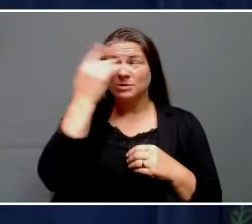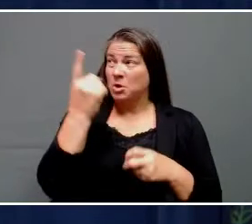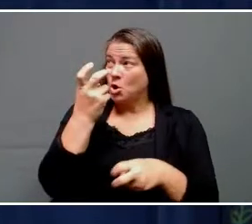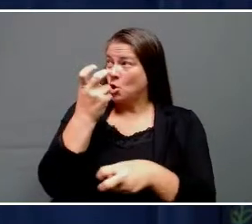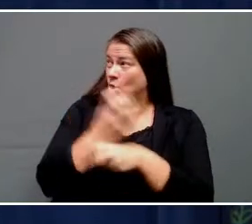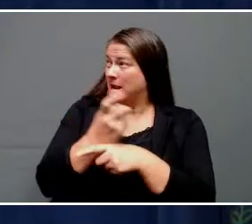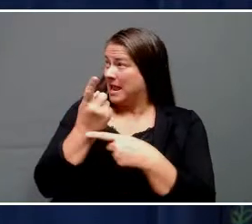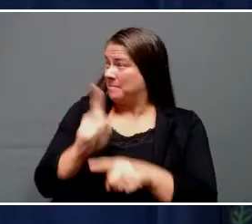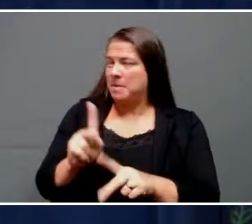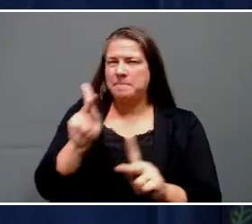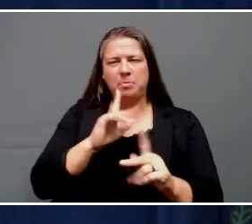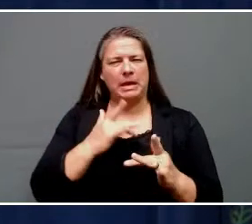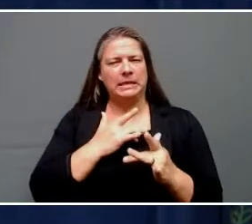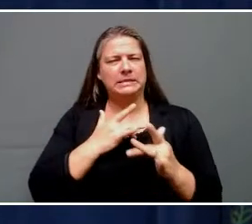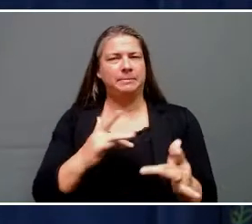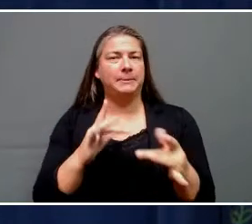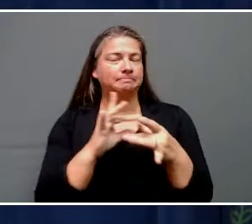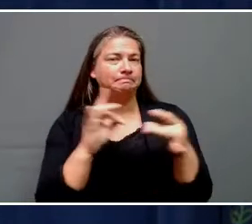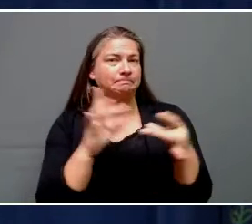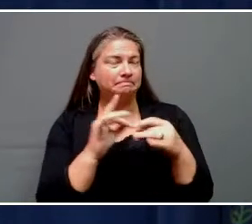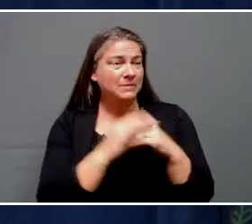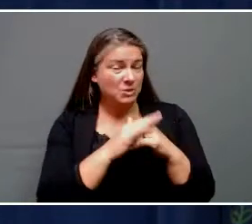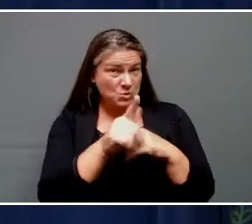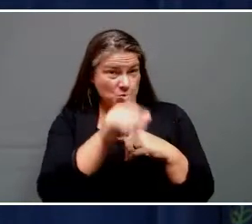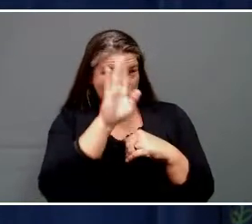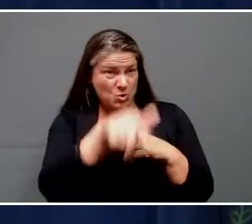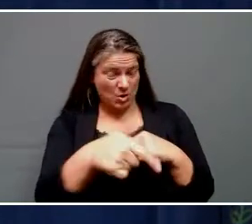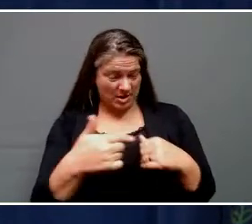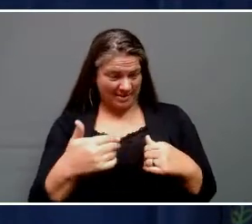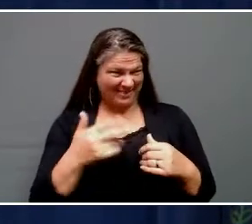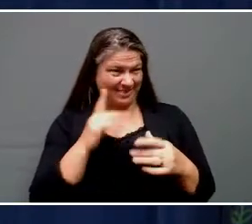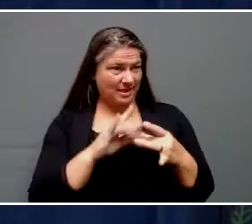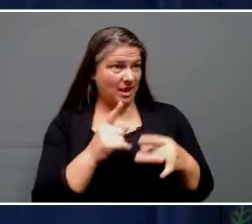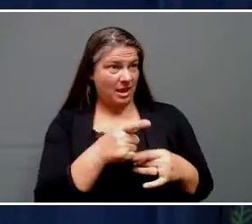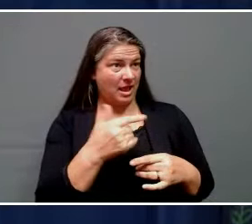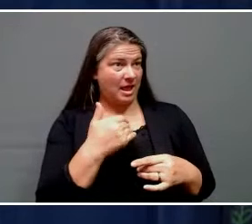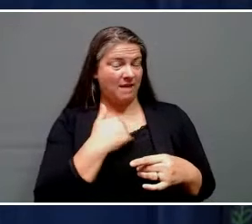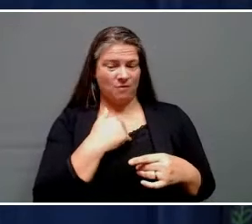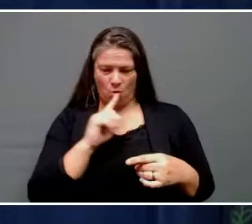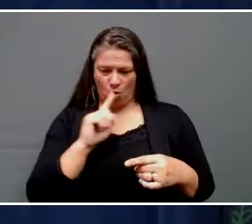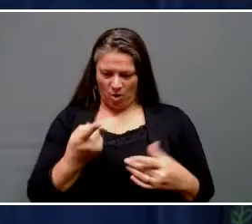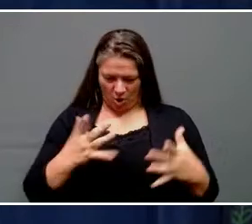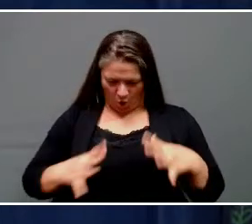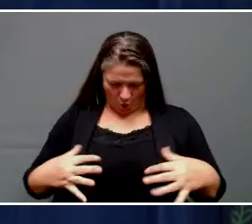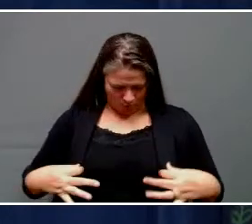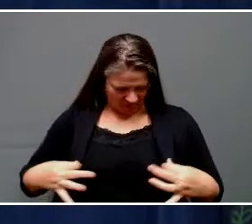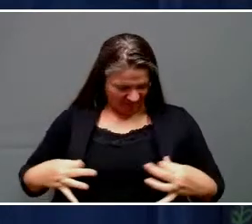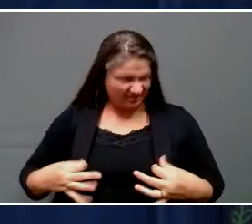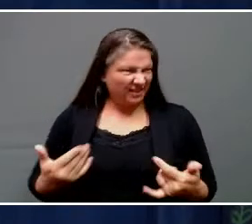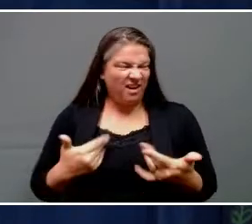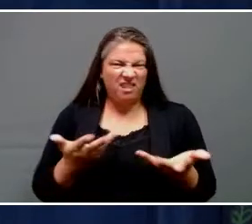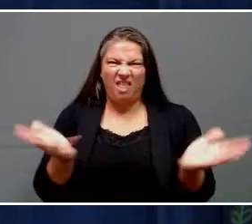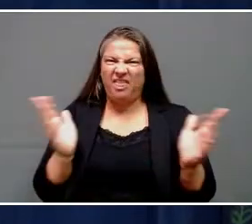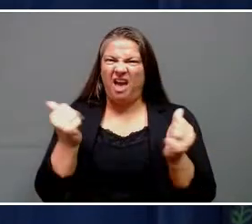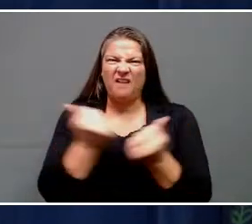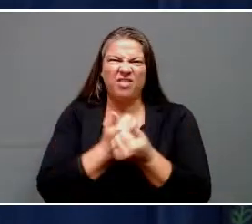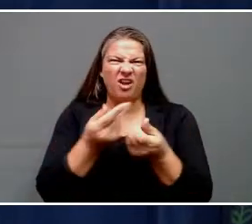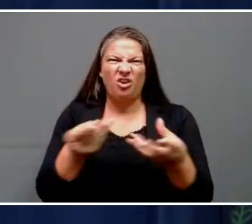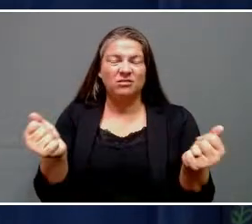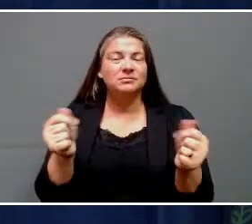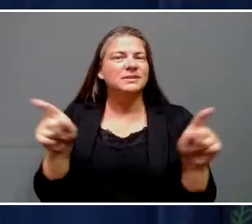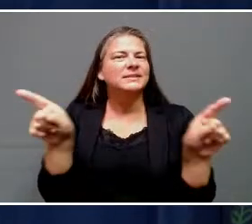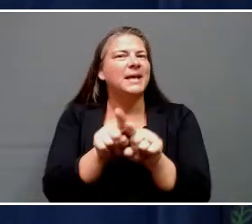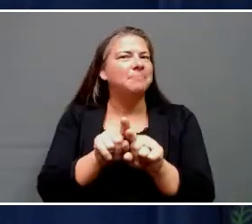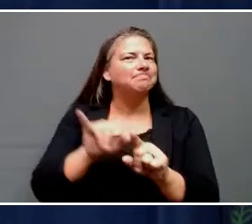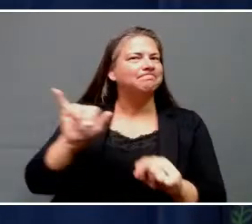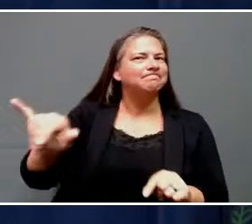somebody only has the clothes on their back. In this instance, thousands of people came out of that difficult early